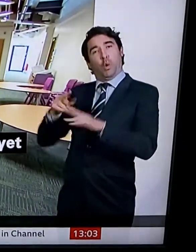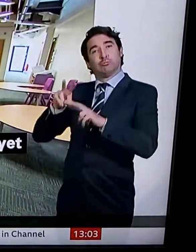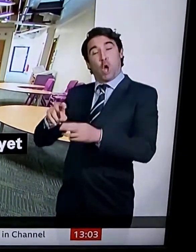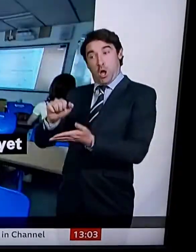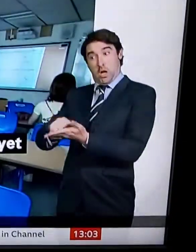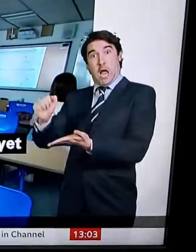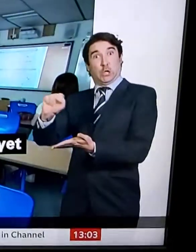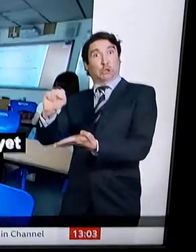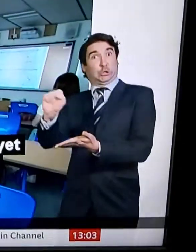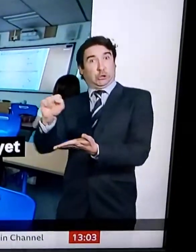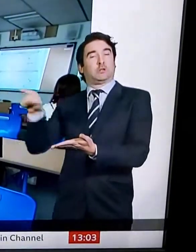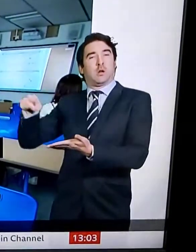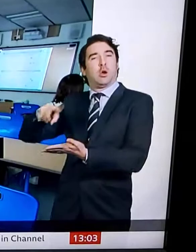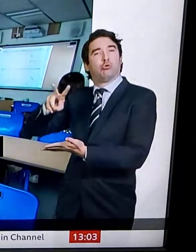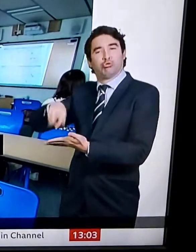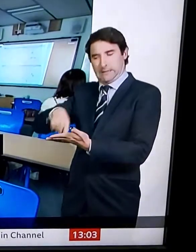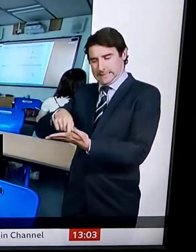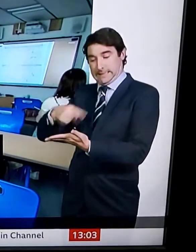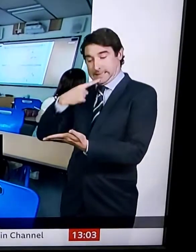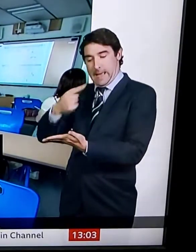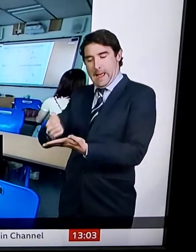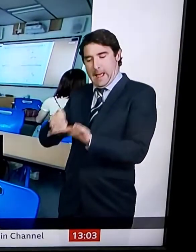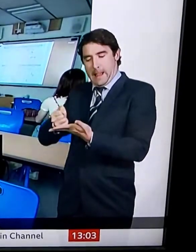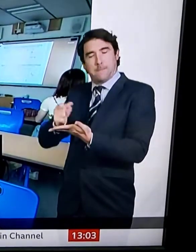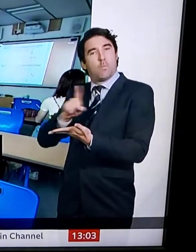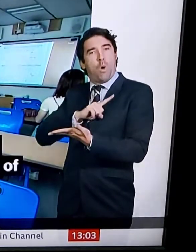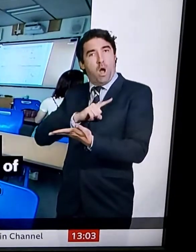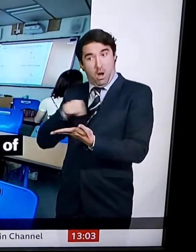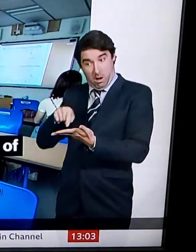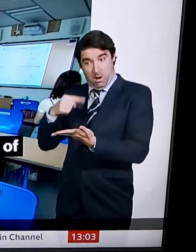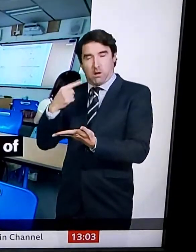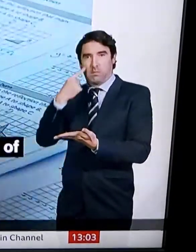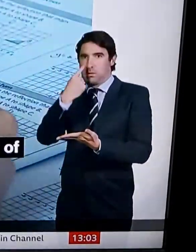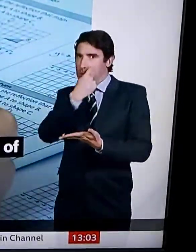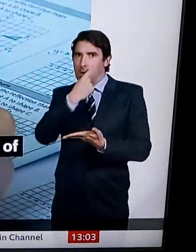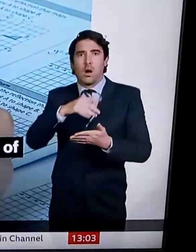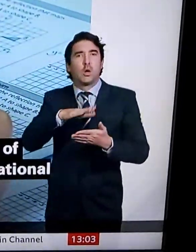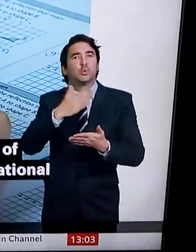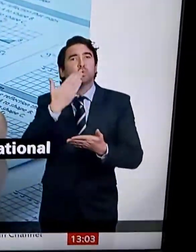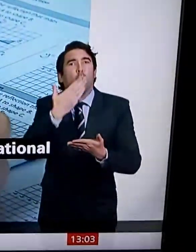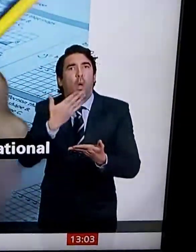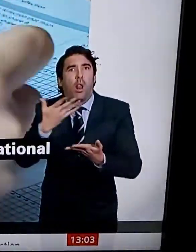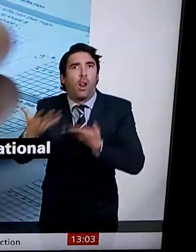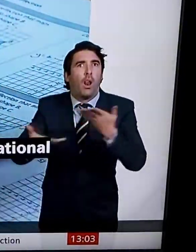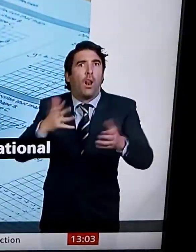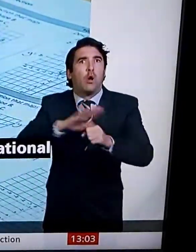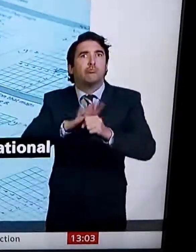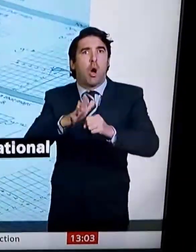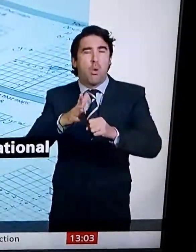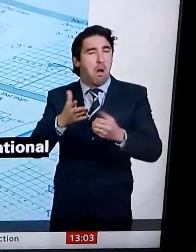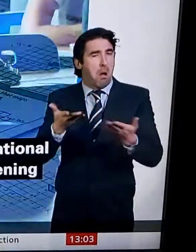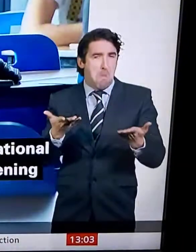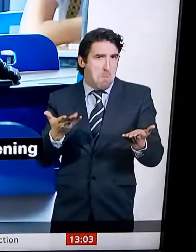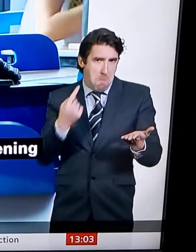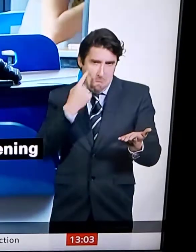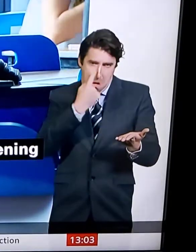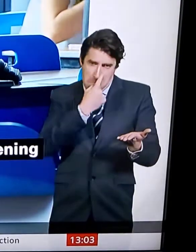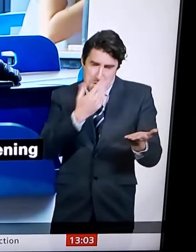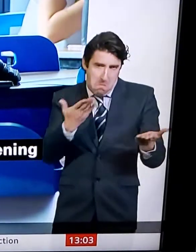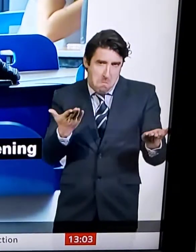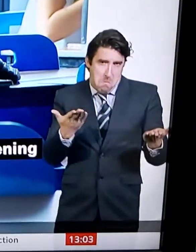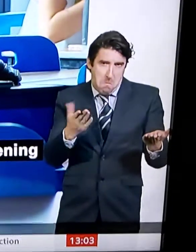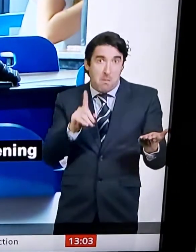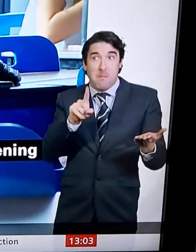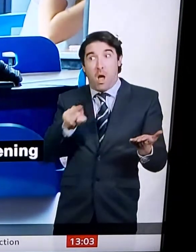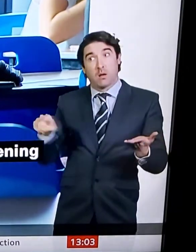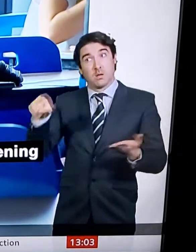And also, last night, were big protests, big recessions, and opposition supporters in the streets, and then clashes with